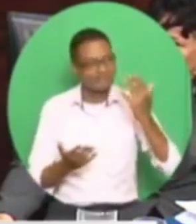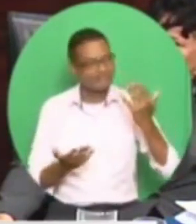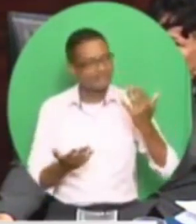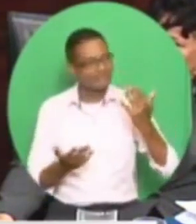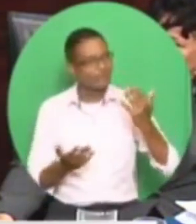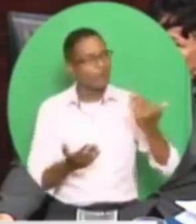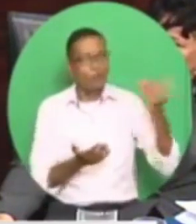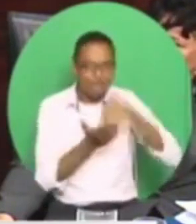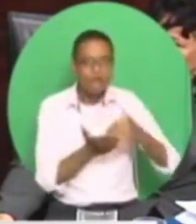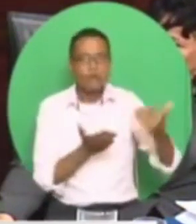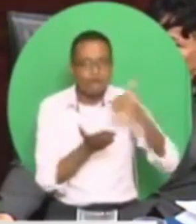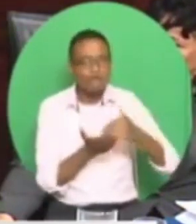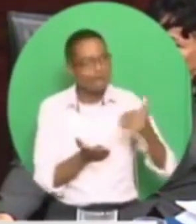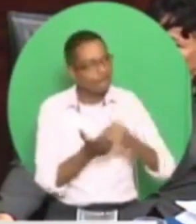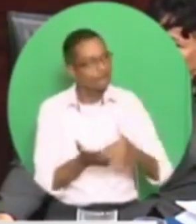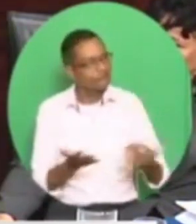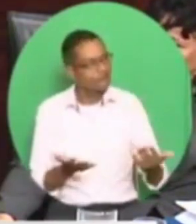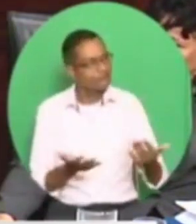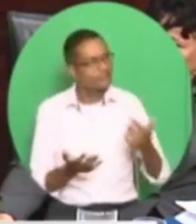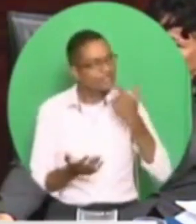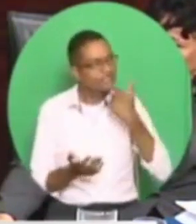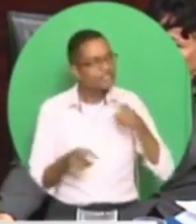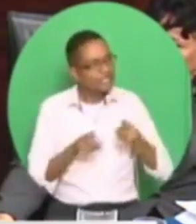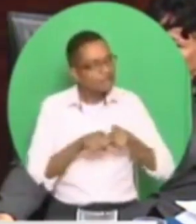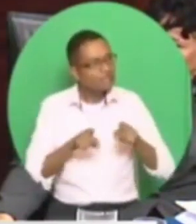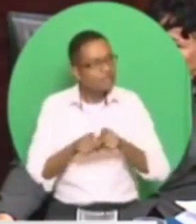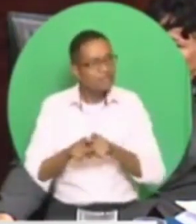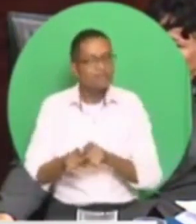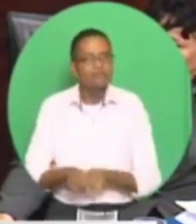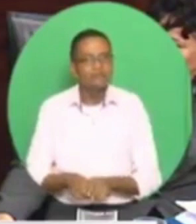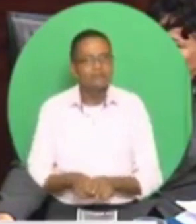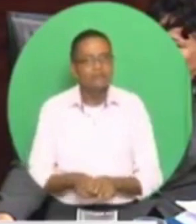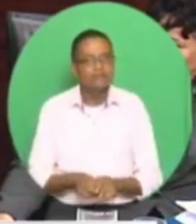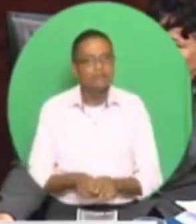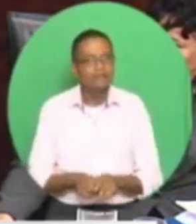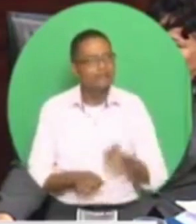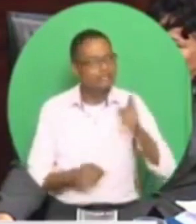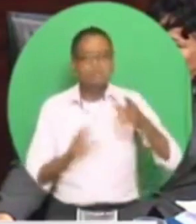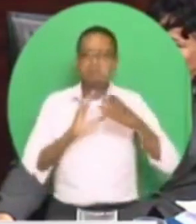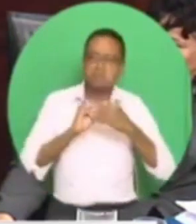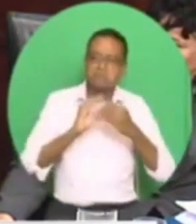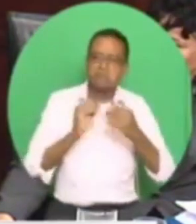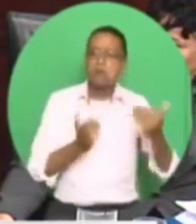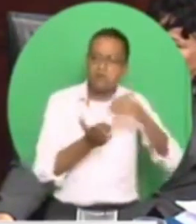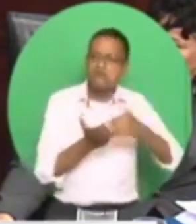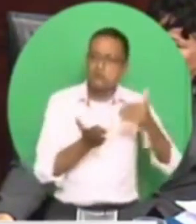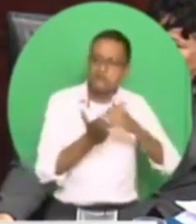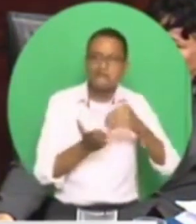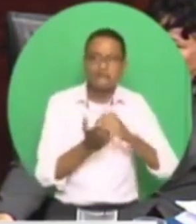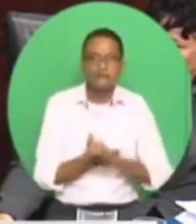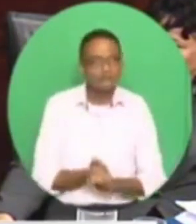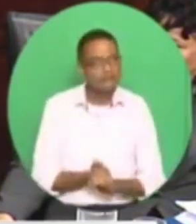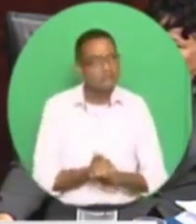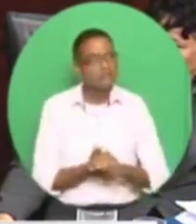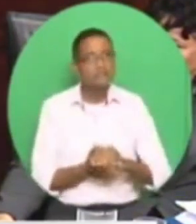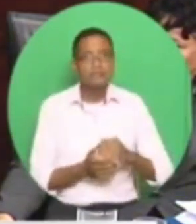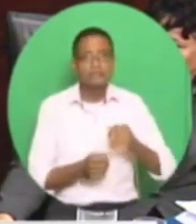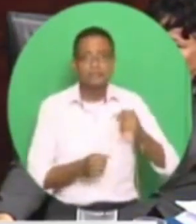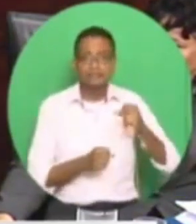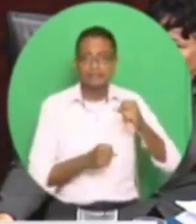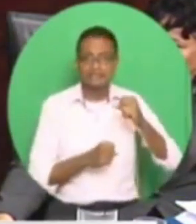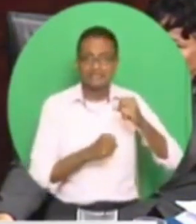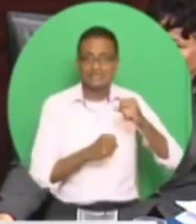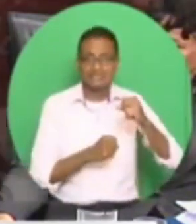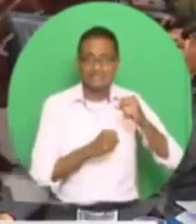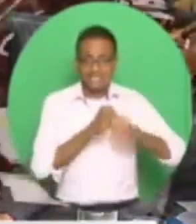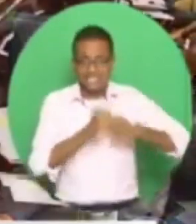repeated himself in the same budget presentation, Madam Speaker. He repeated not only the annual promises, but he